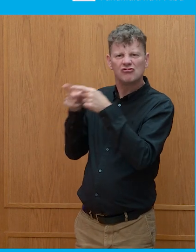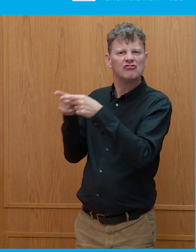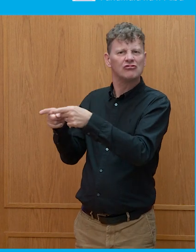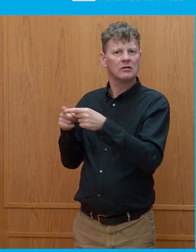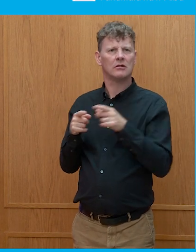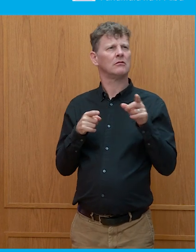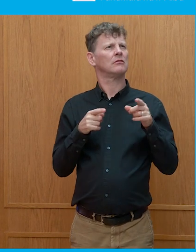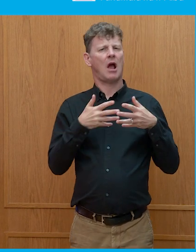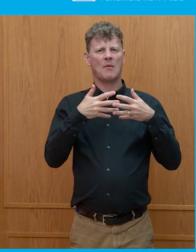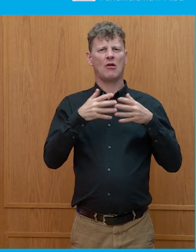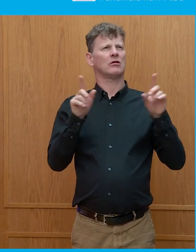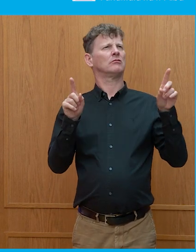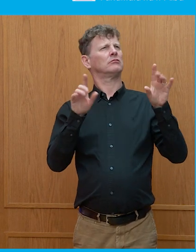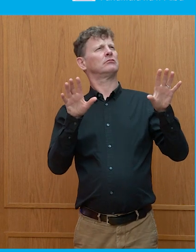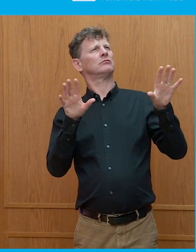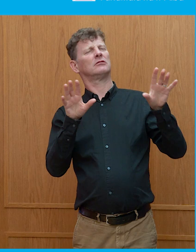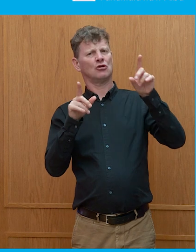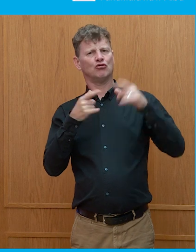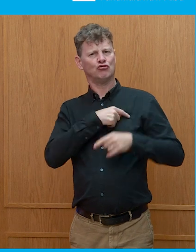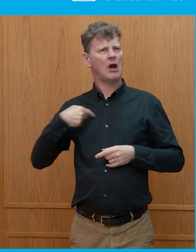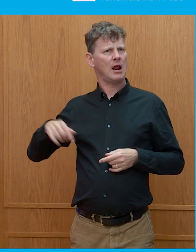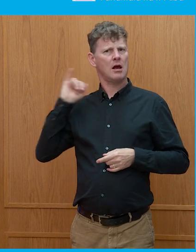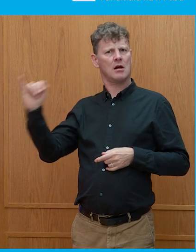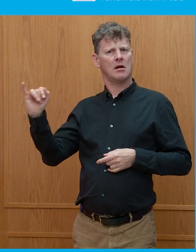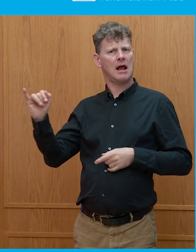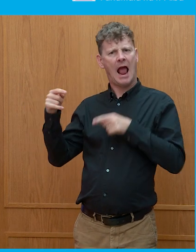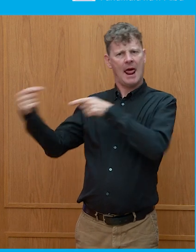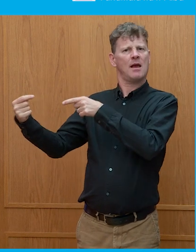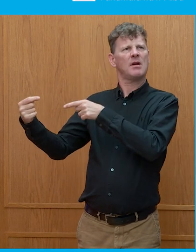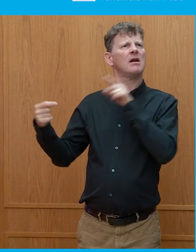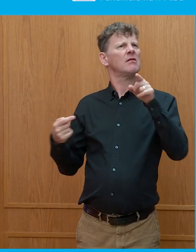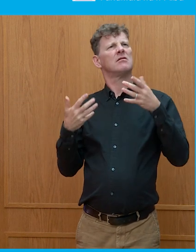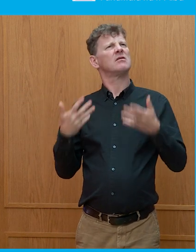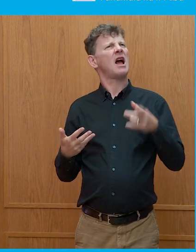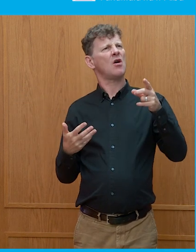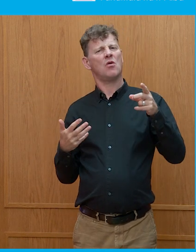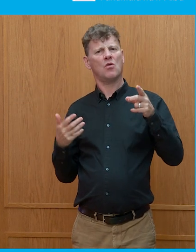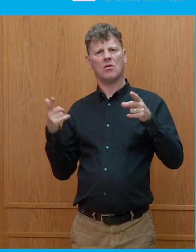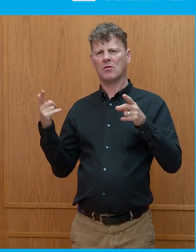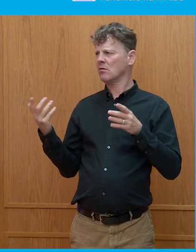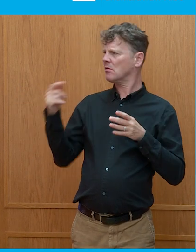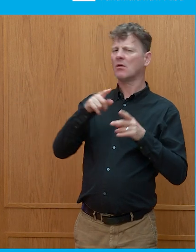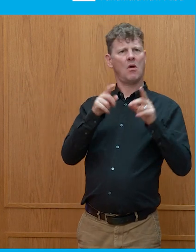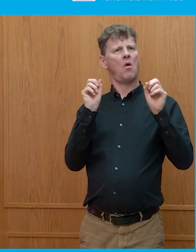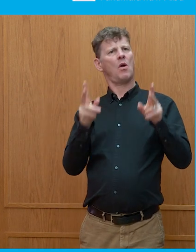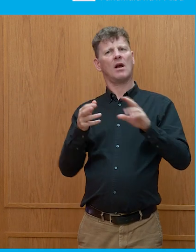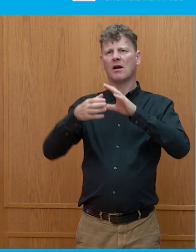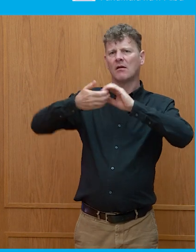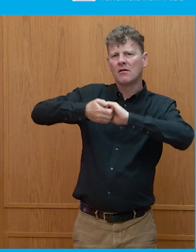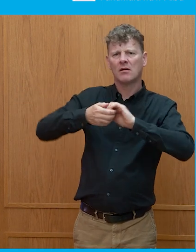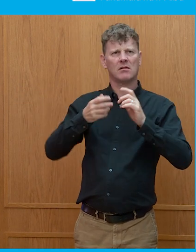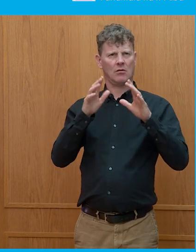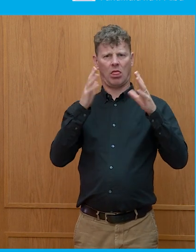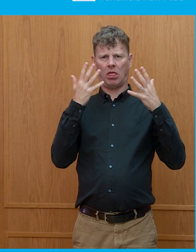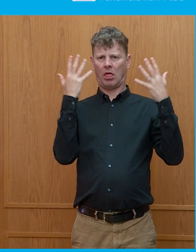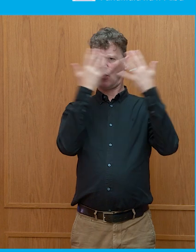so the Americans have been raised to believe that China's the enemy, which just makes its presence in our election really interesting and a little confusing.